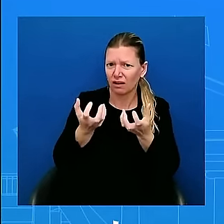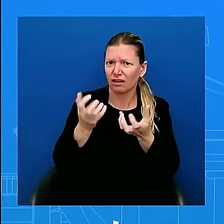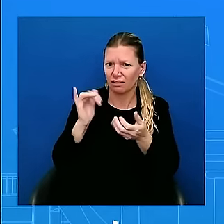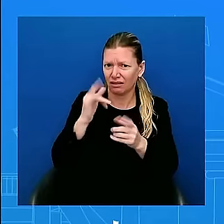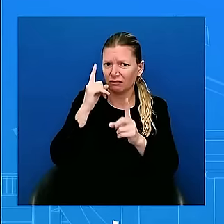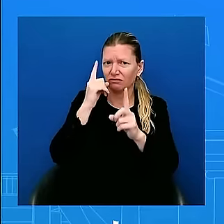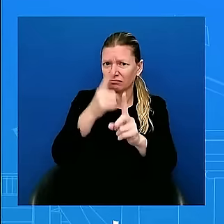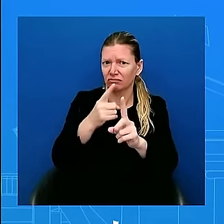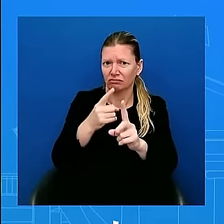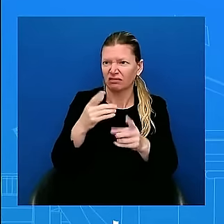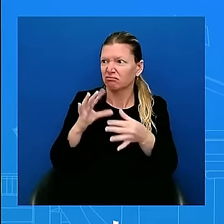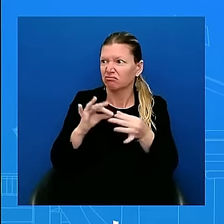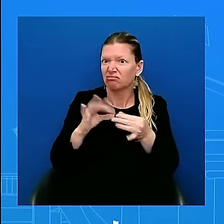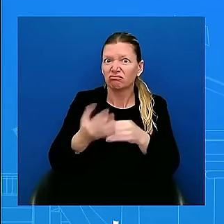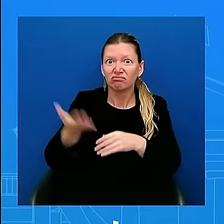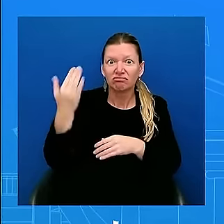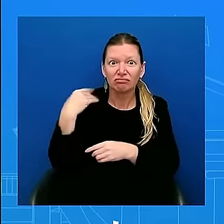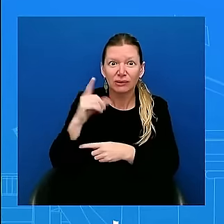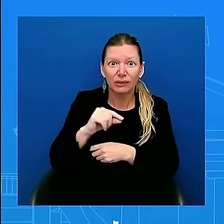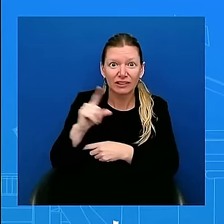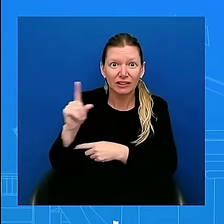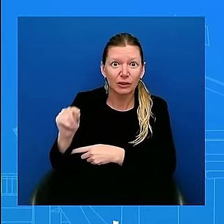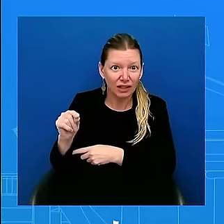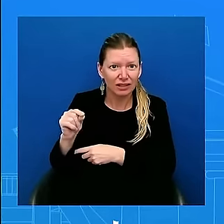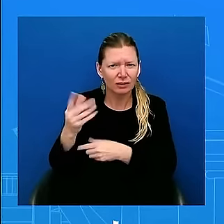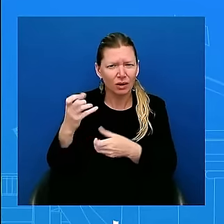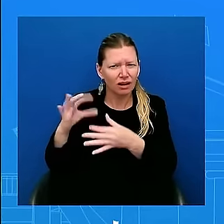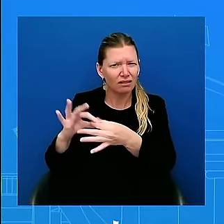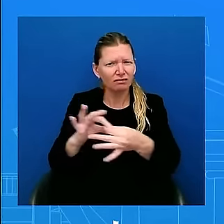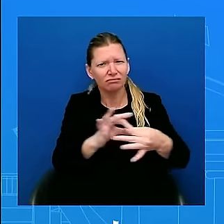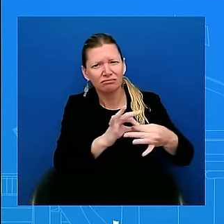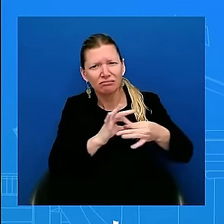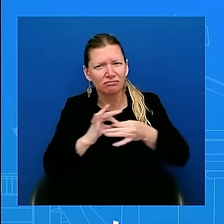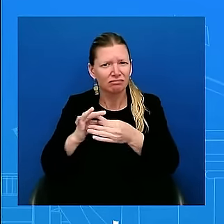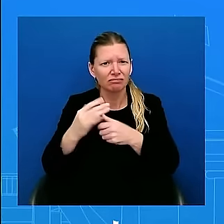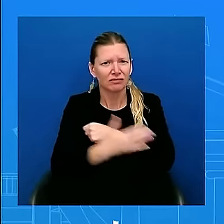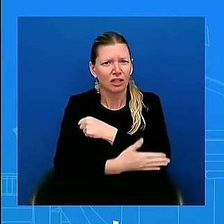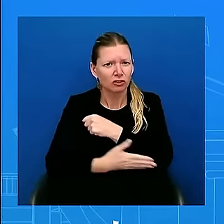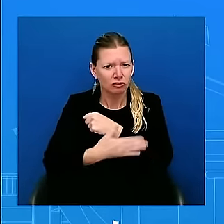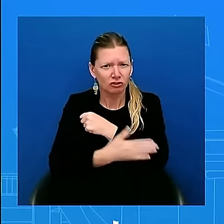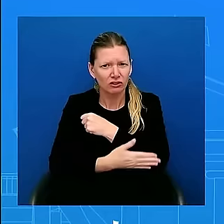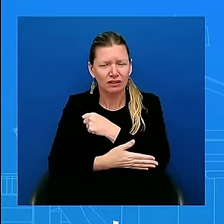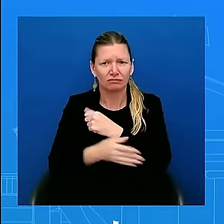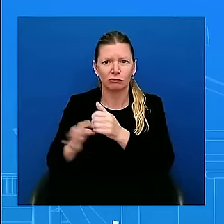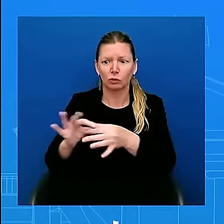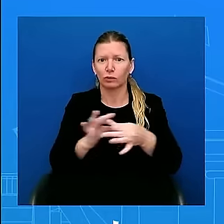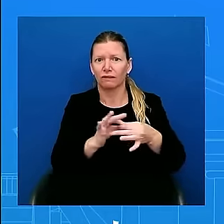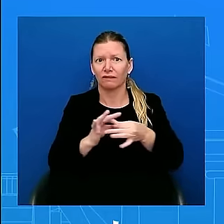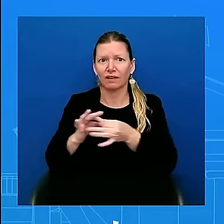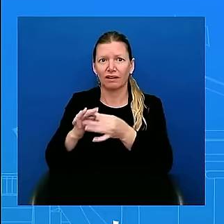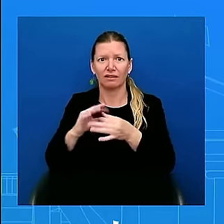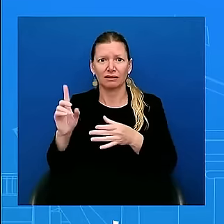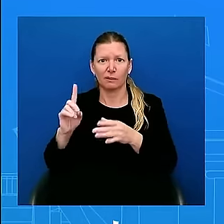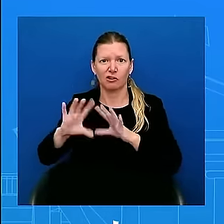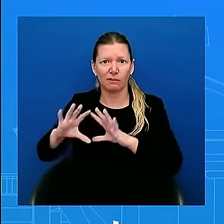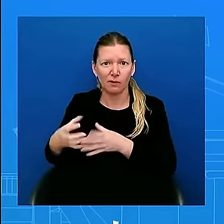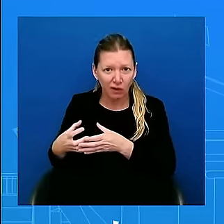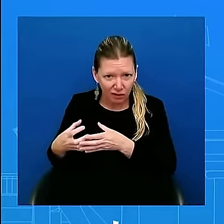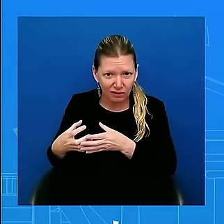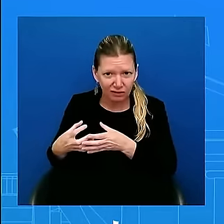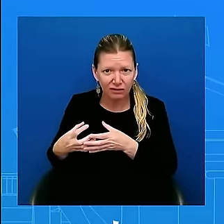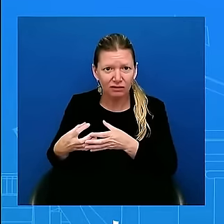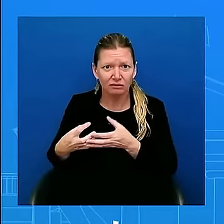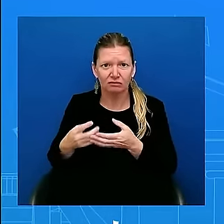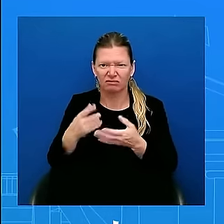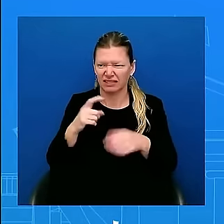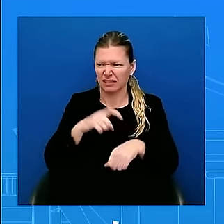unifying the nation. He talked about unifying the party, and he believed the time was now. The time was now to step down from